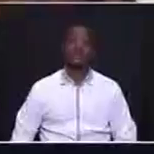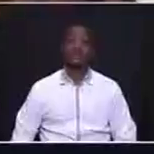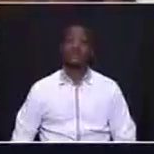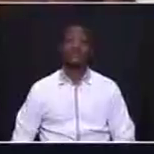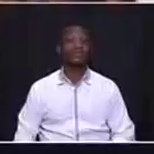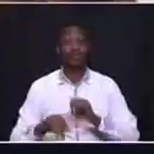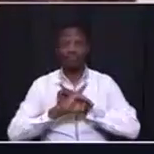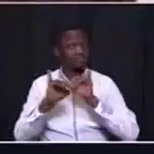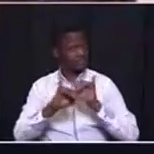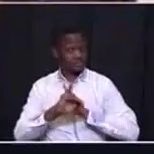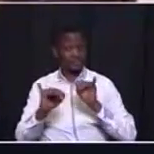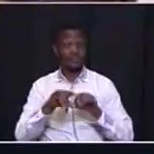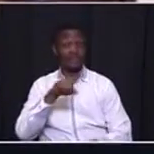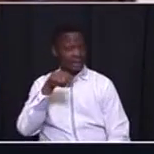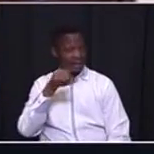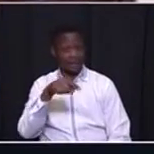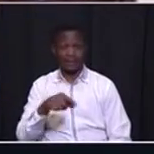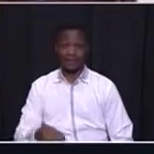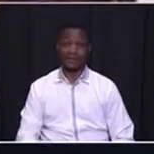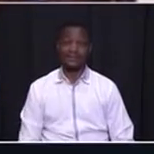be this